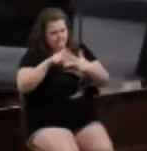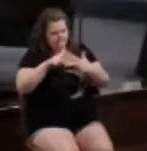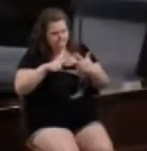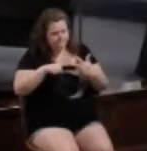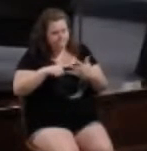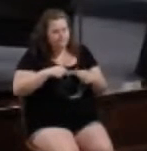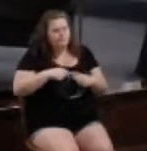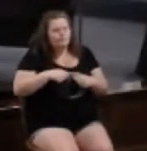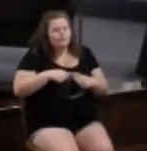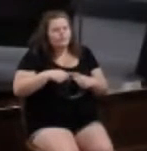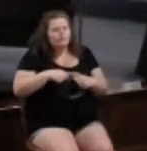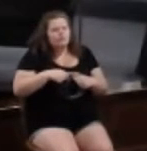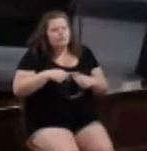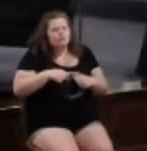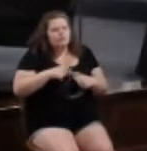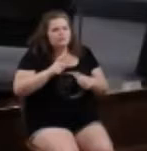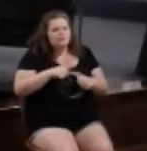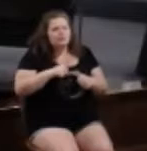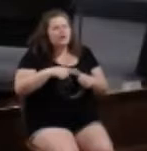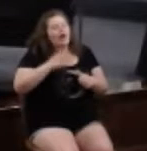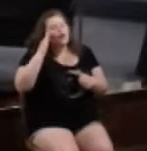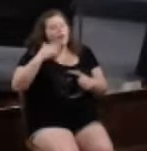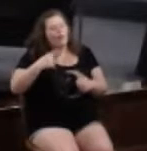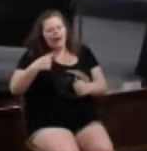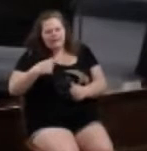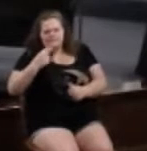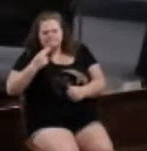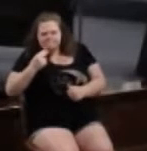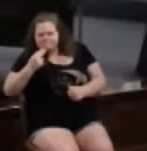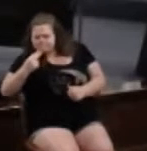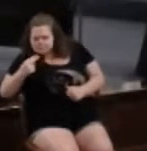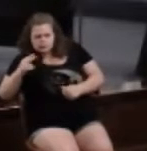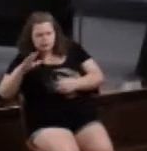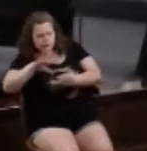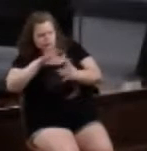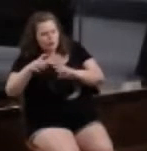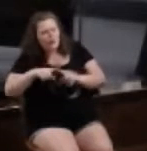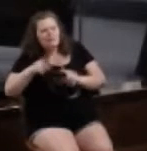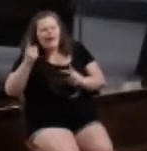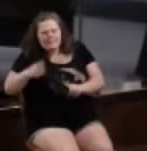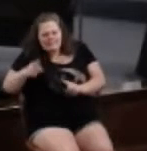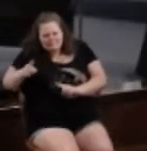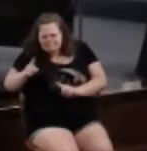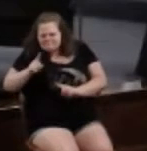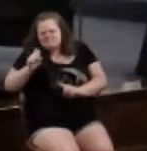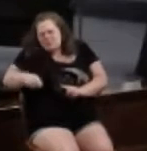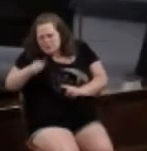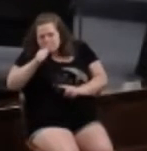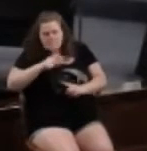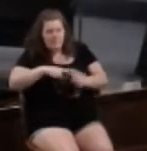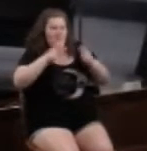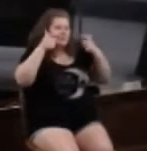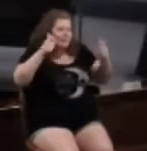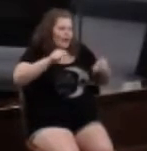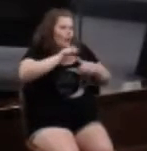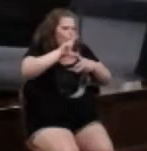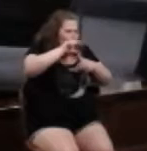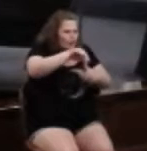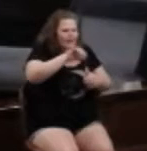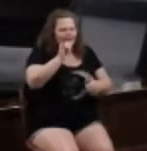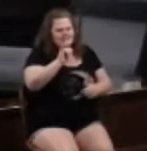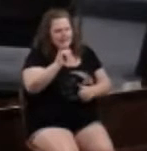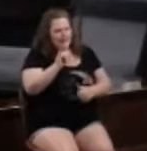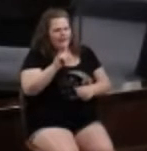And they are the major ones. I mean, there's always a little minor storms, but those are hiccups. We can get through those. But these are the biggies, the hurricanes, the class 5